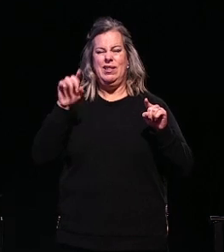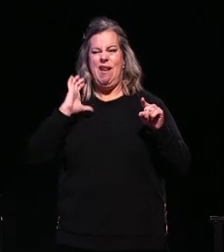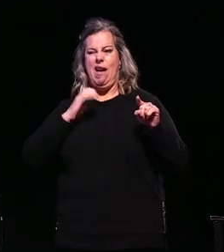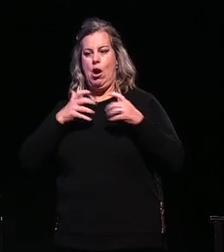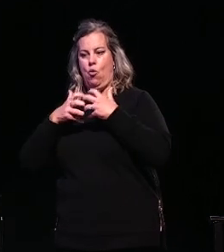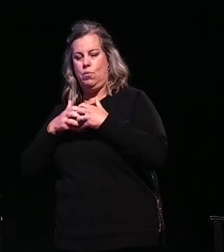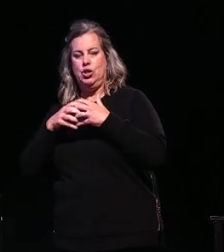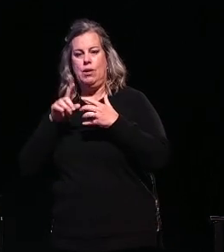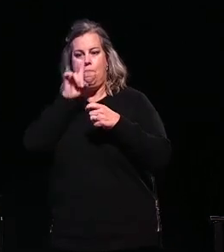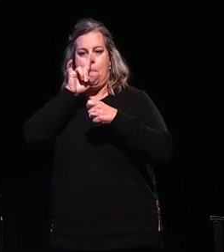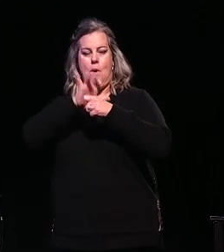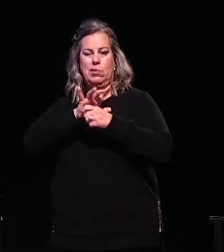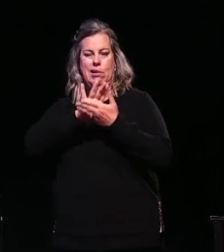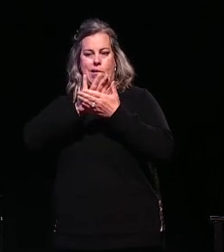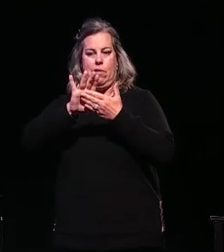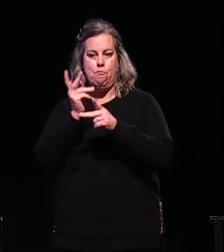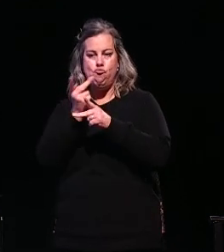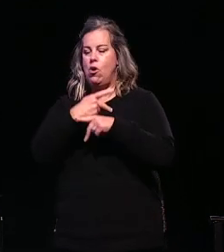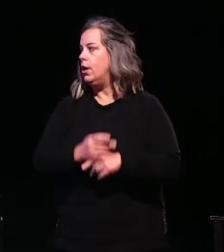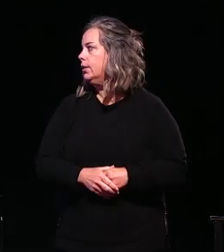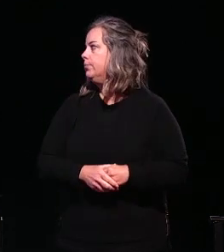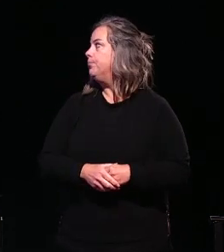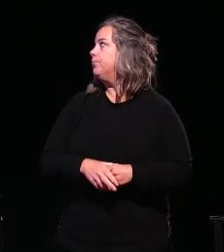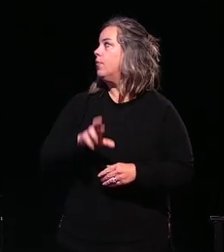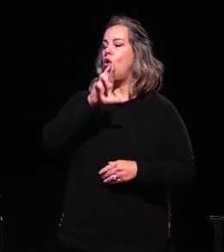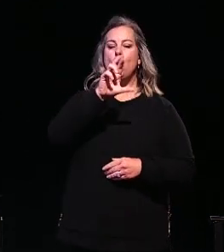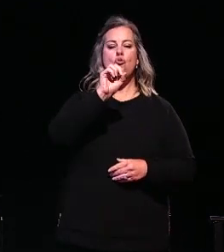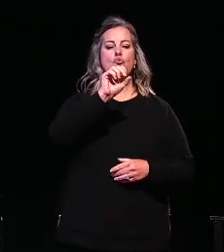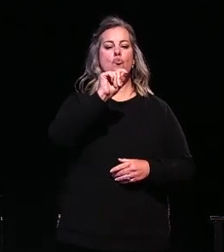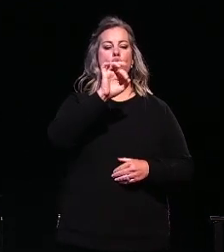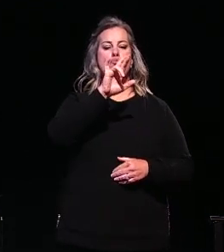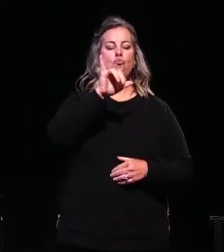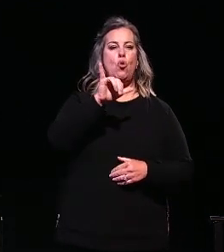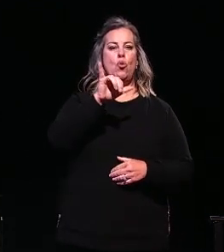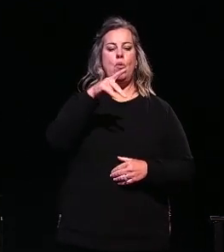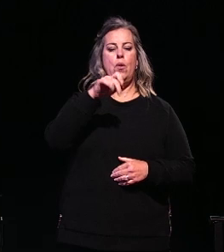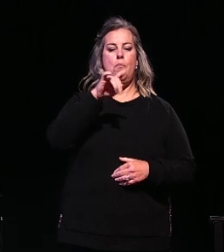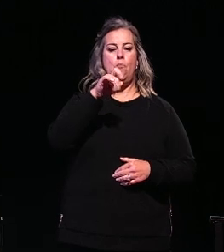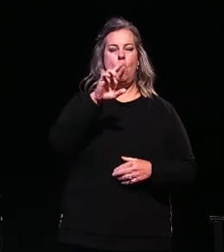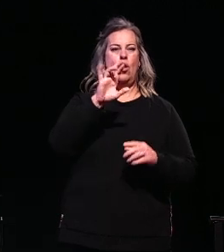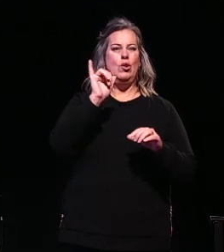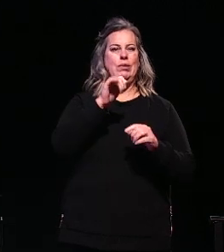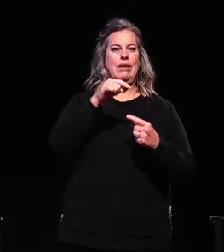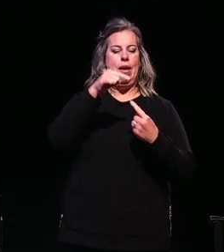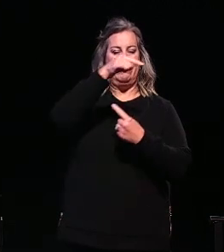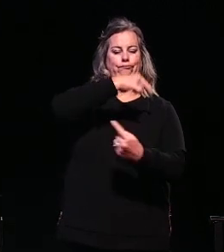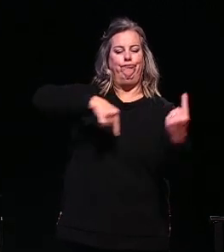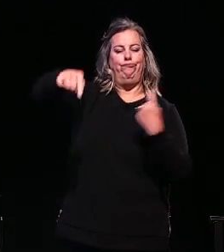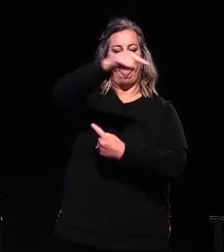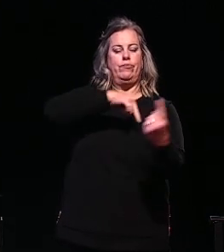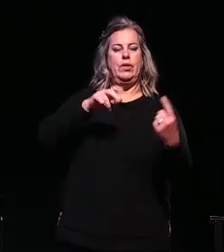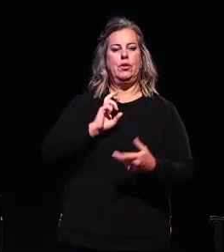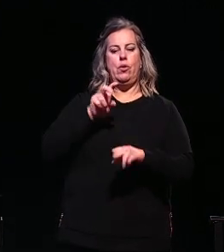ensure a cleaner product. A rotary parlor is essentially a giant carousel. The cows get on, they get milked as they